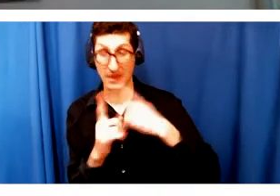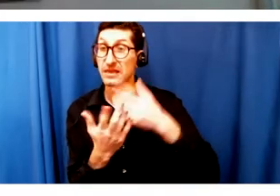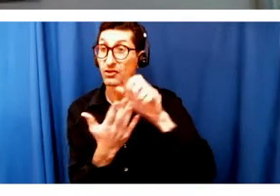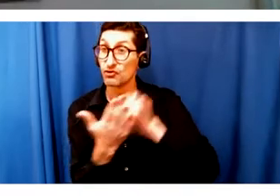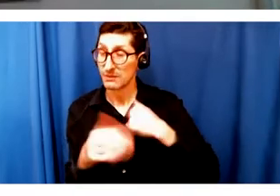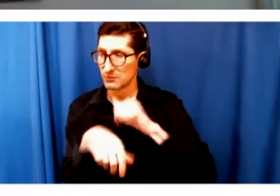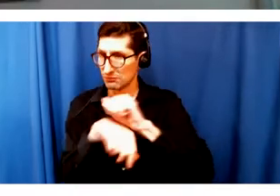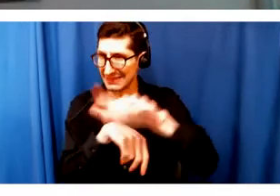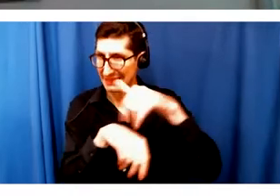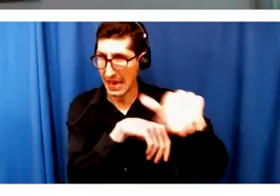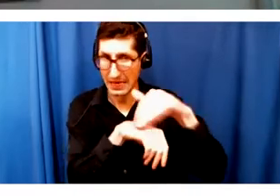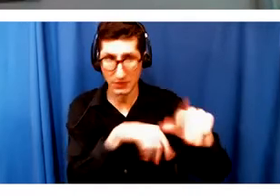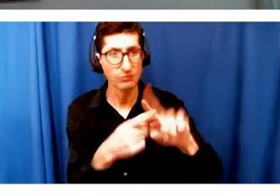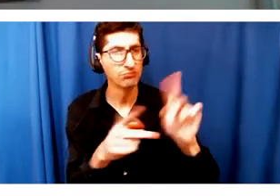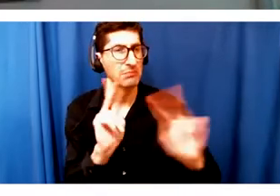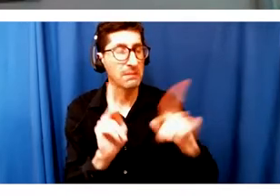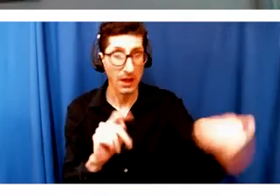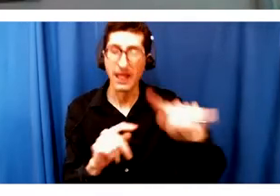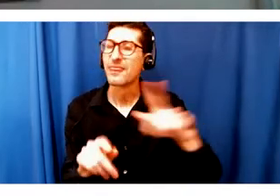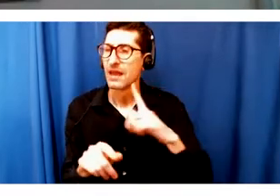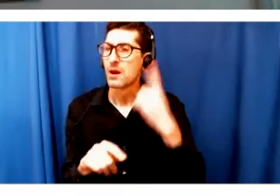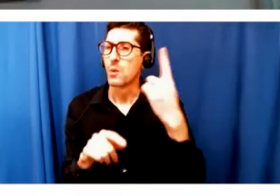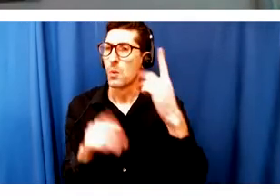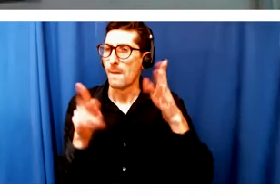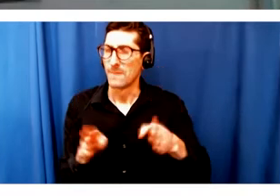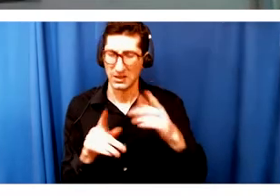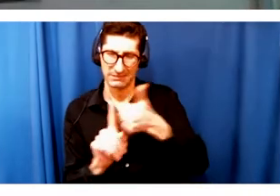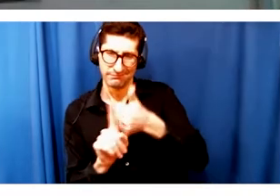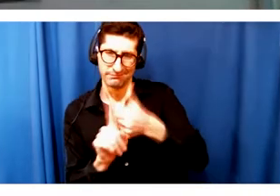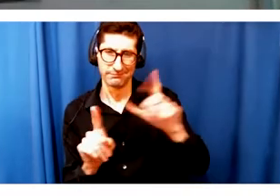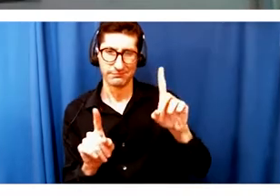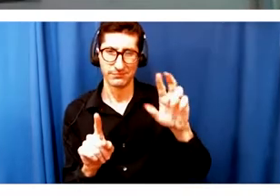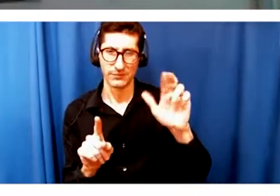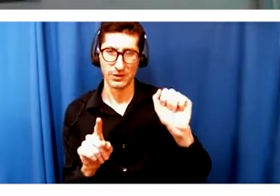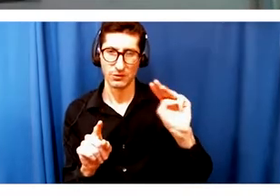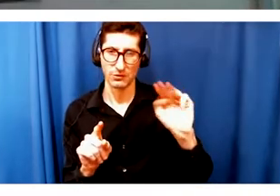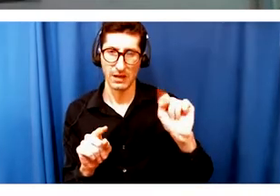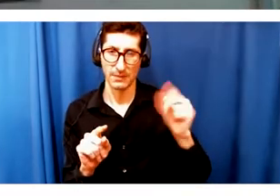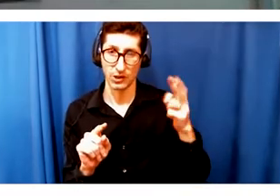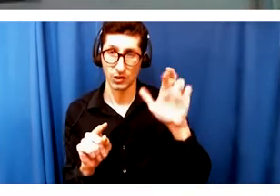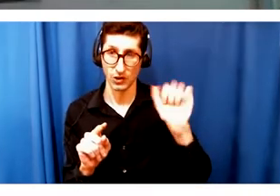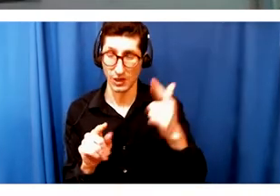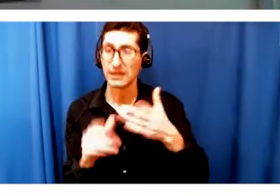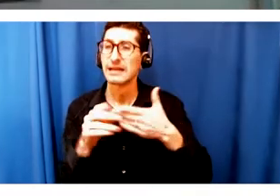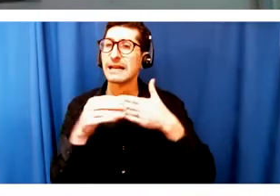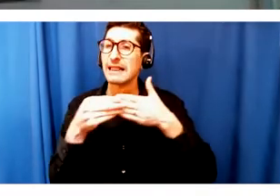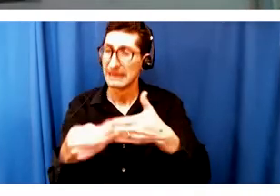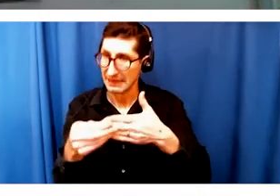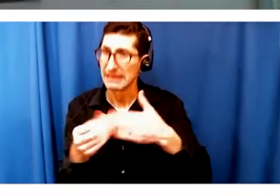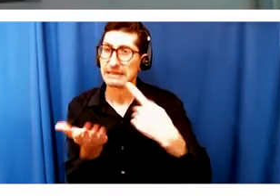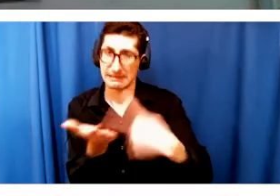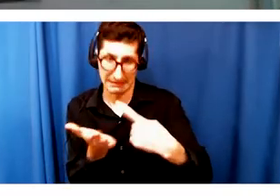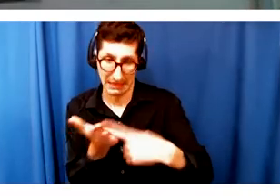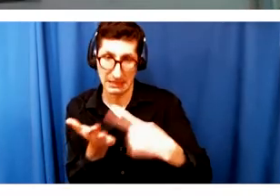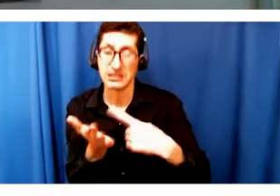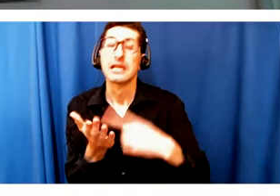with a dramaturge-led conversation and some interaction with our playwright, the dramaturge, and our guests that are